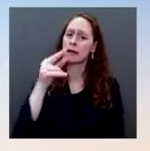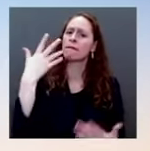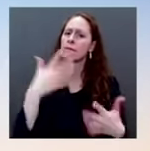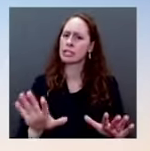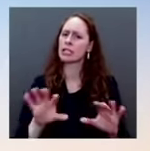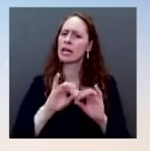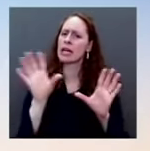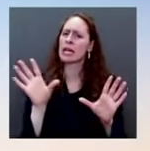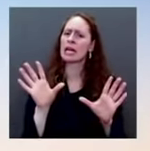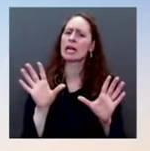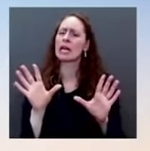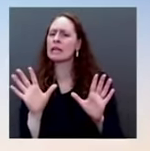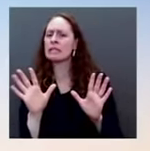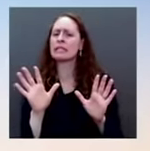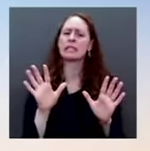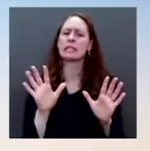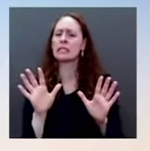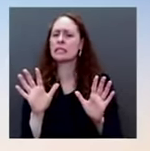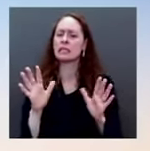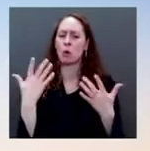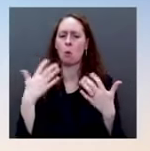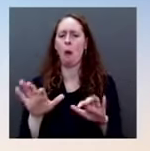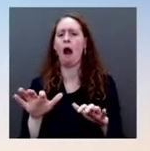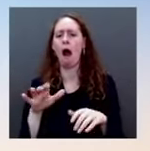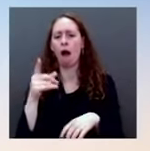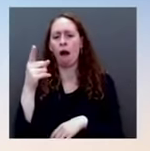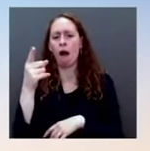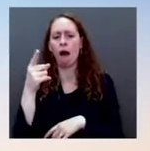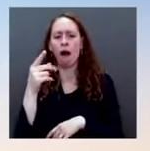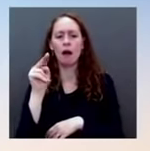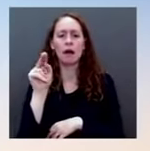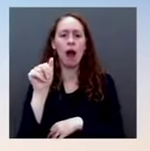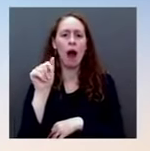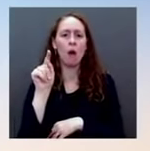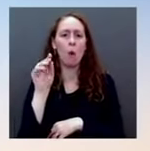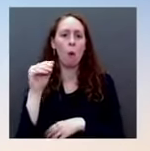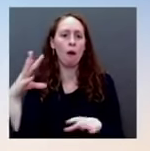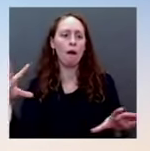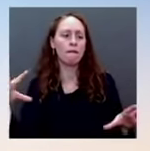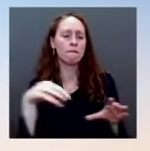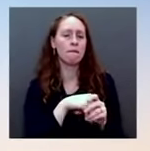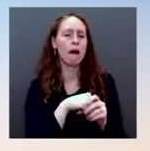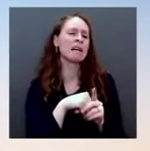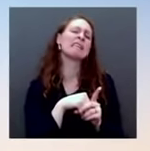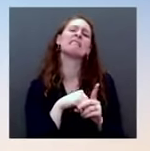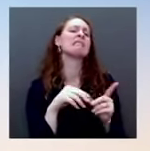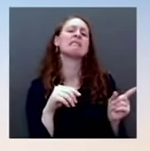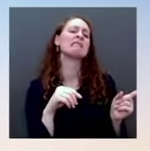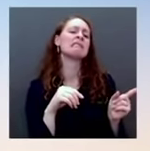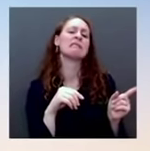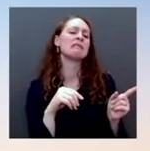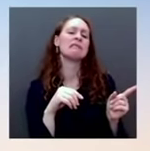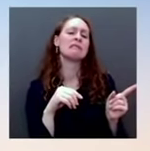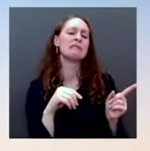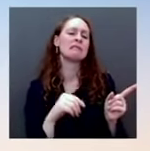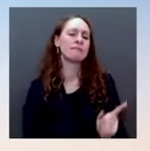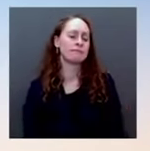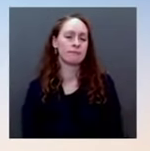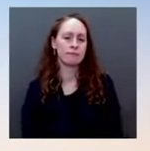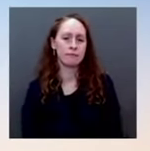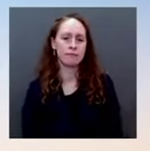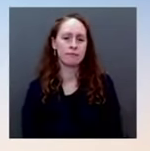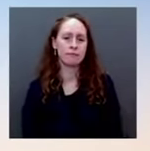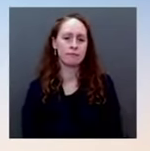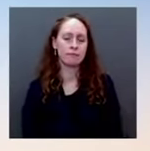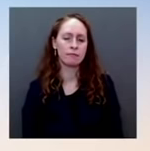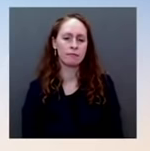what he does want to see is the further strengthening of Russian strategic industries in the Russian economy. We have laid out on all